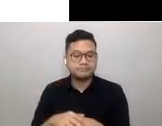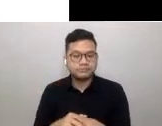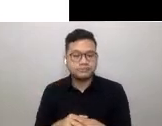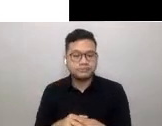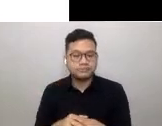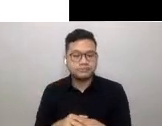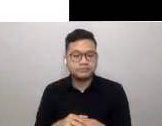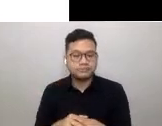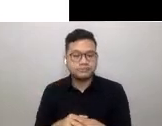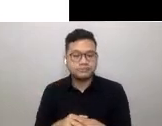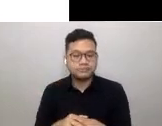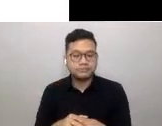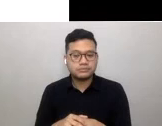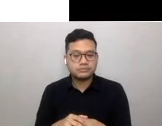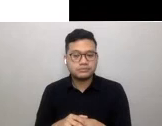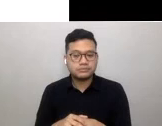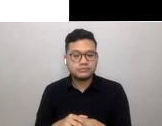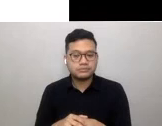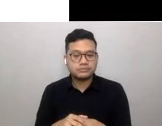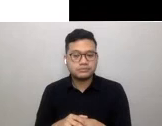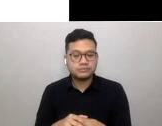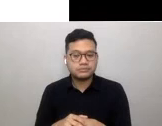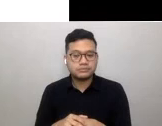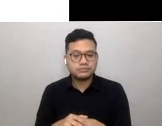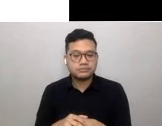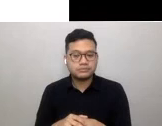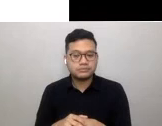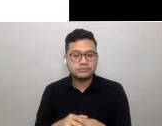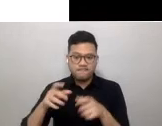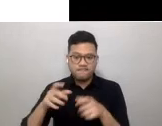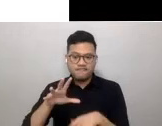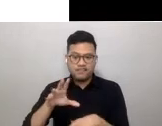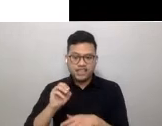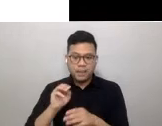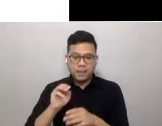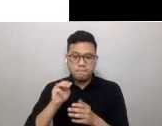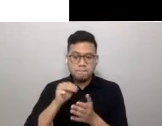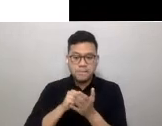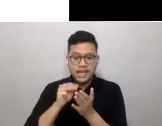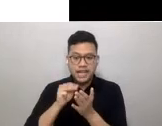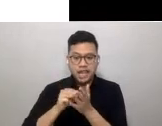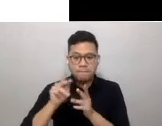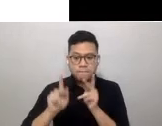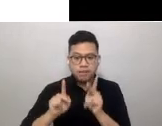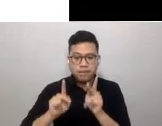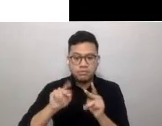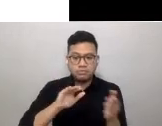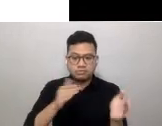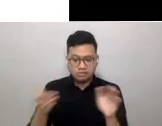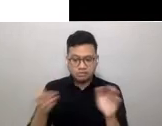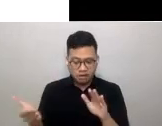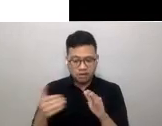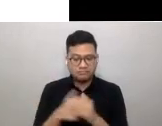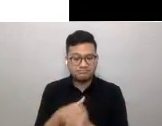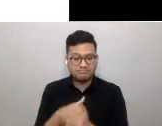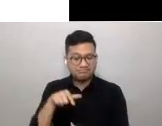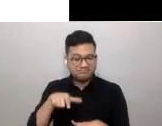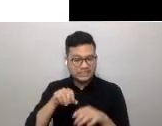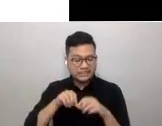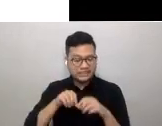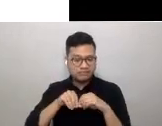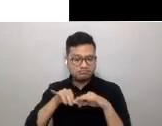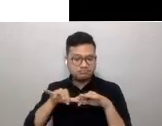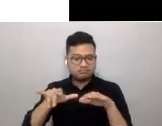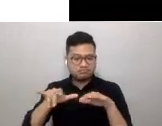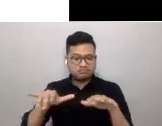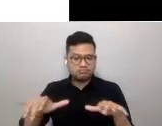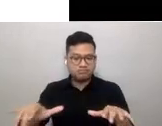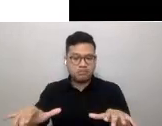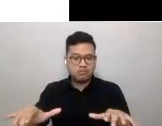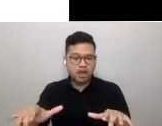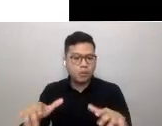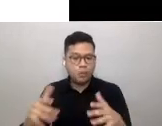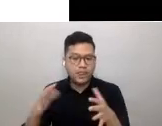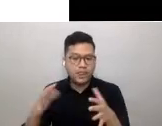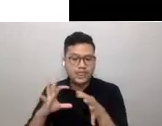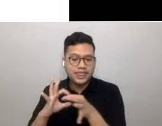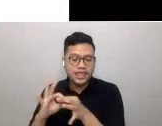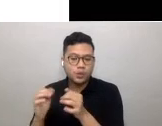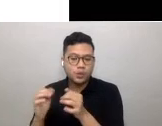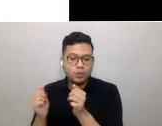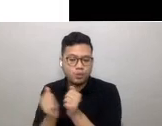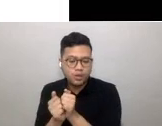rapidly, claiming 50 million lives worldwide. The spread of the pandemic has often been attributed to crowded